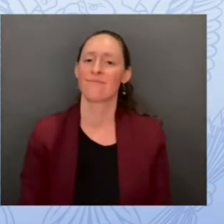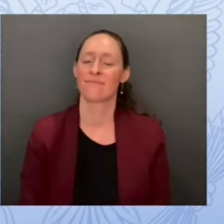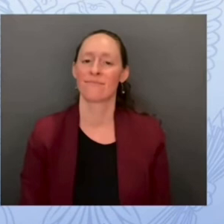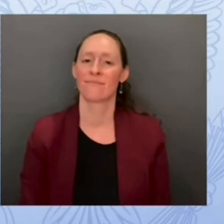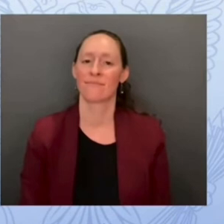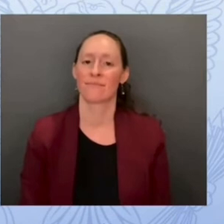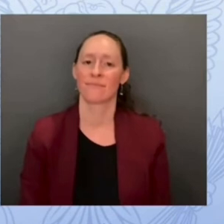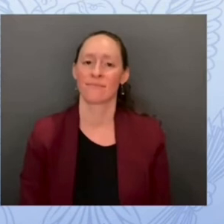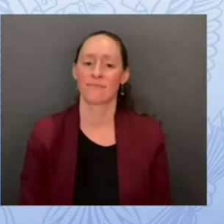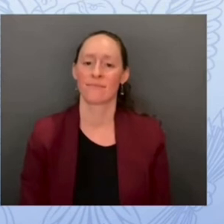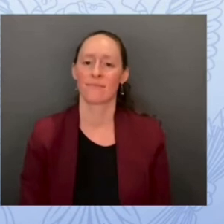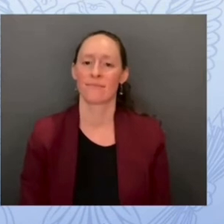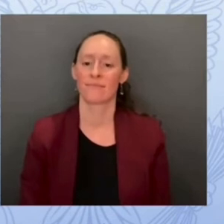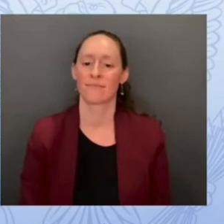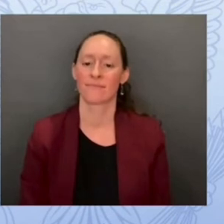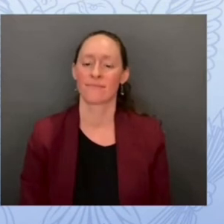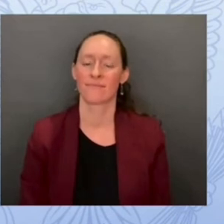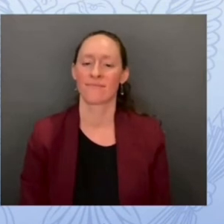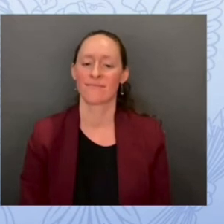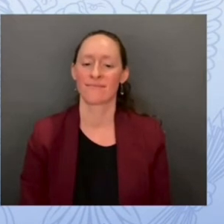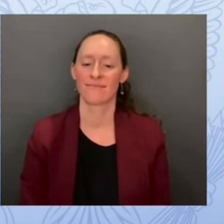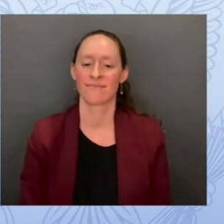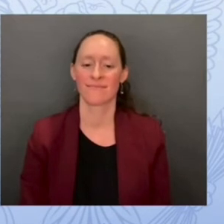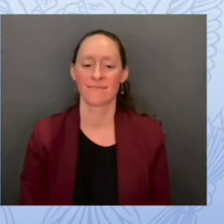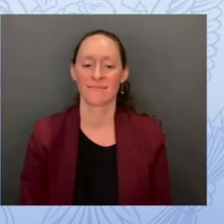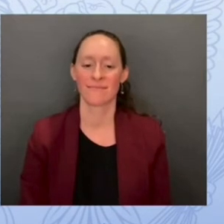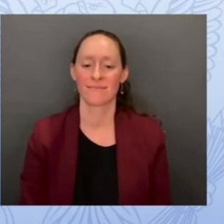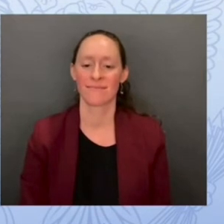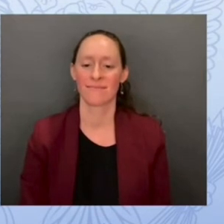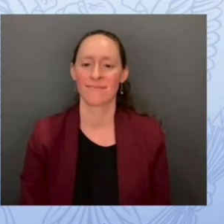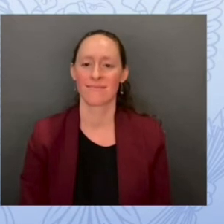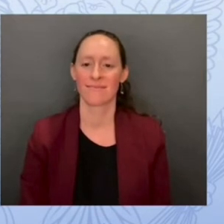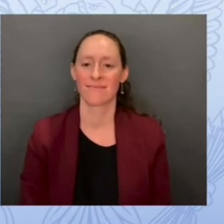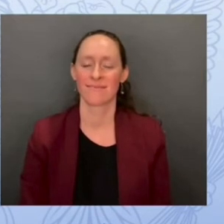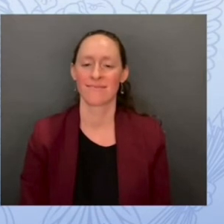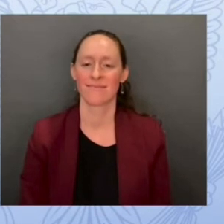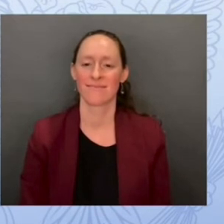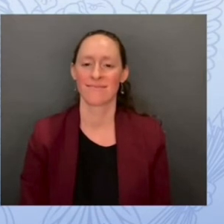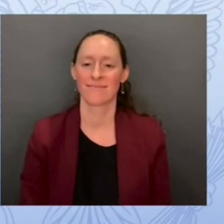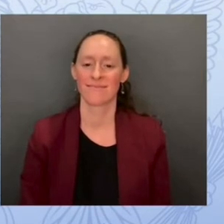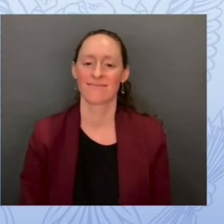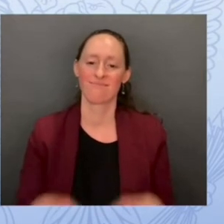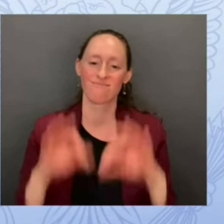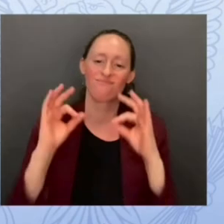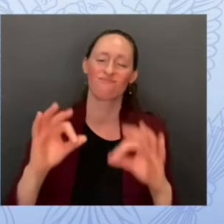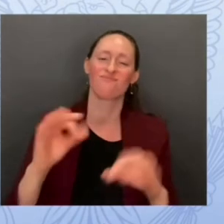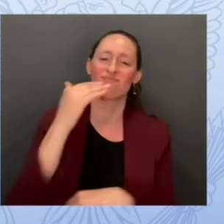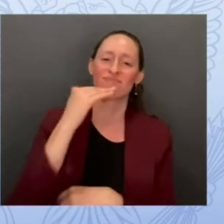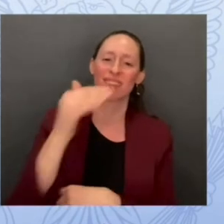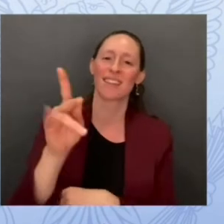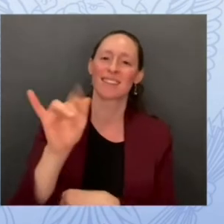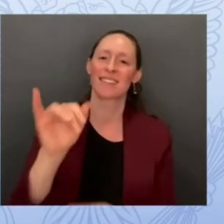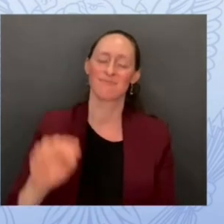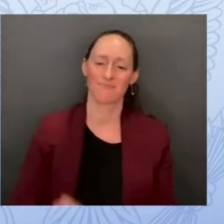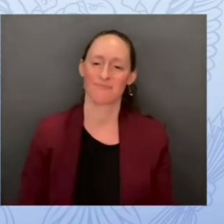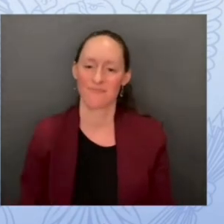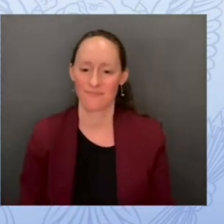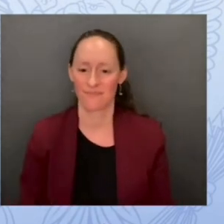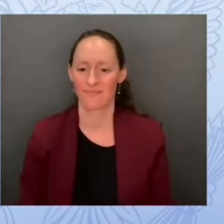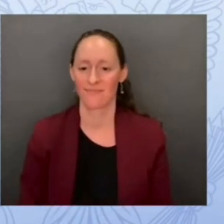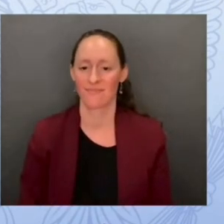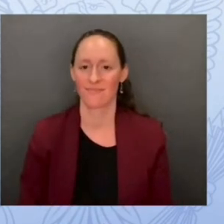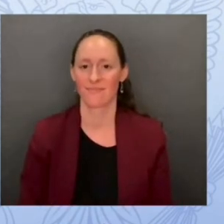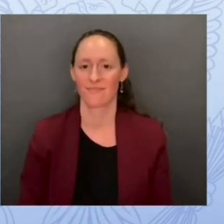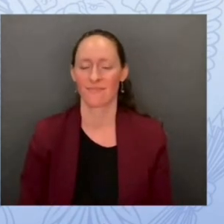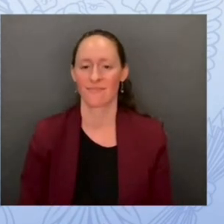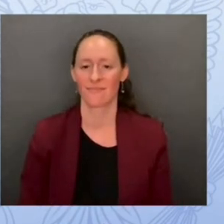thank you very much kim i wanted to lift up two things kim said that tie to deputy secretary